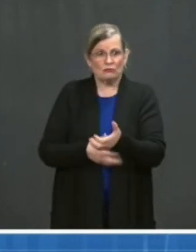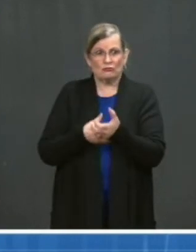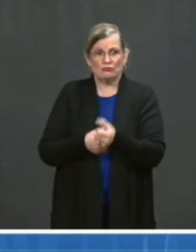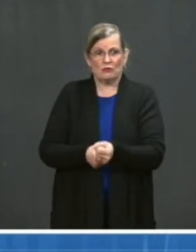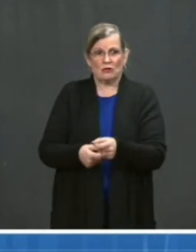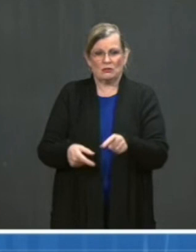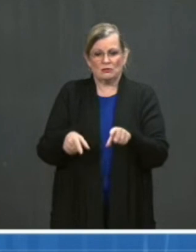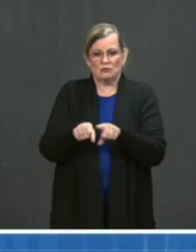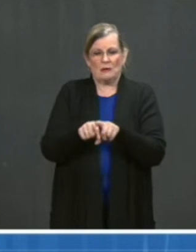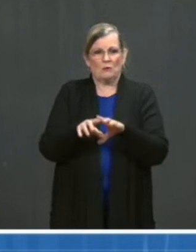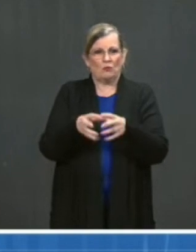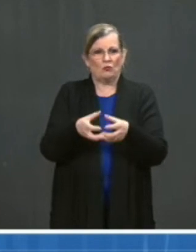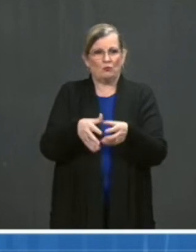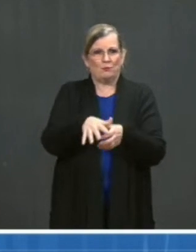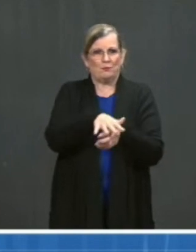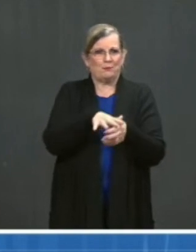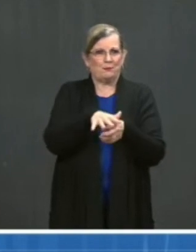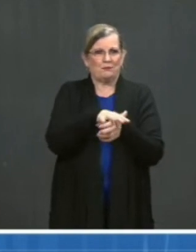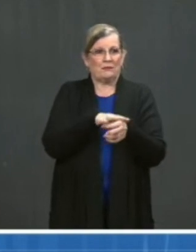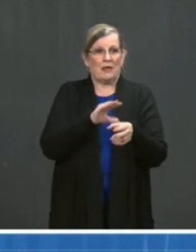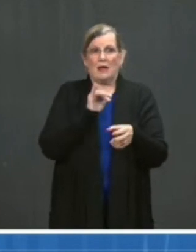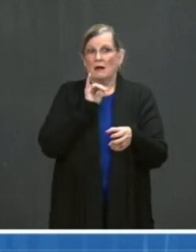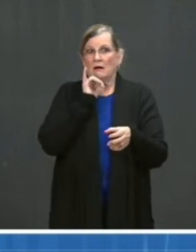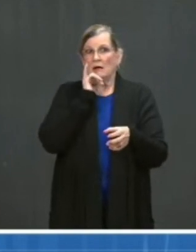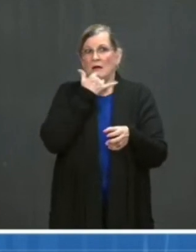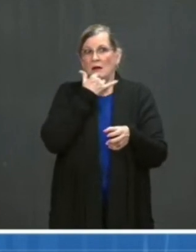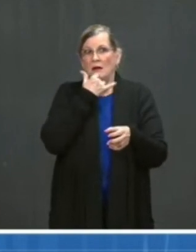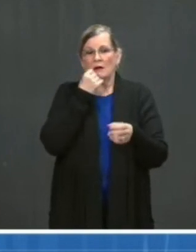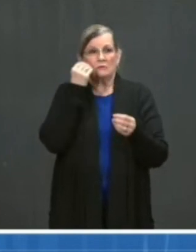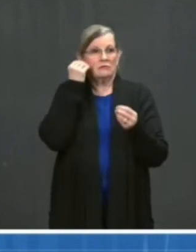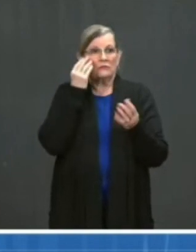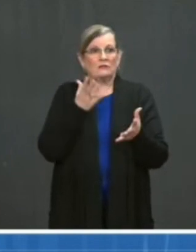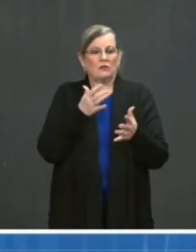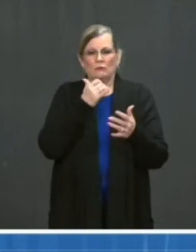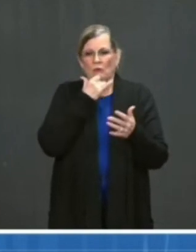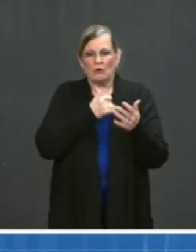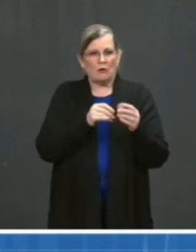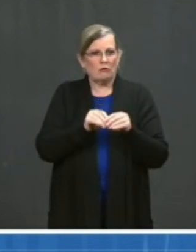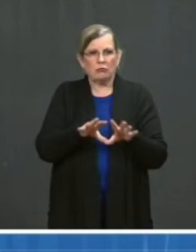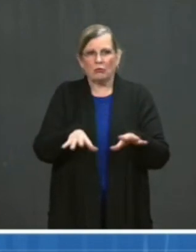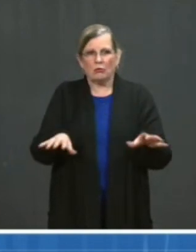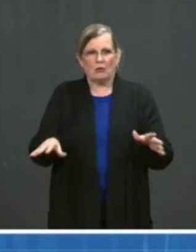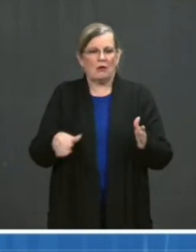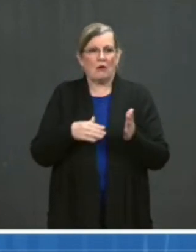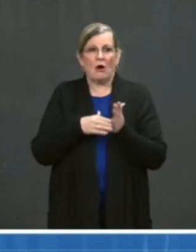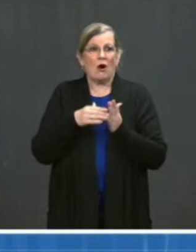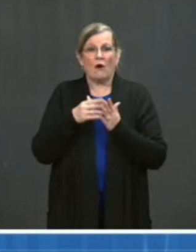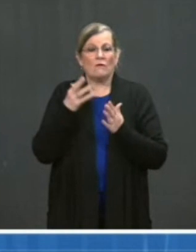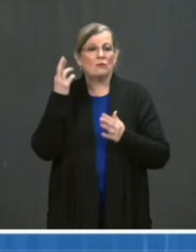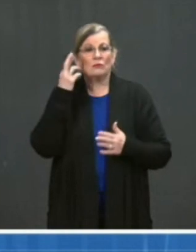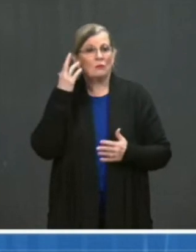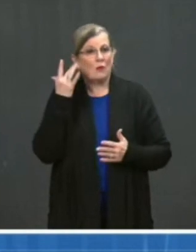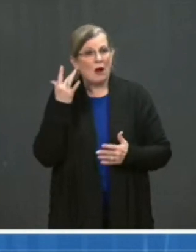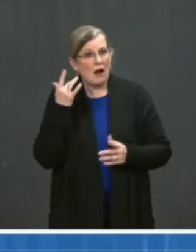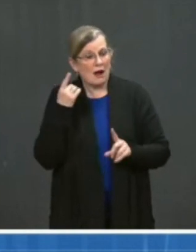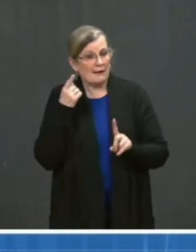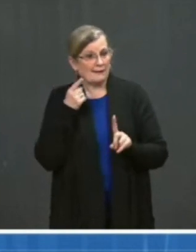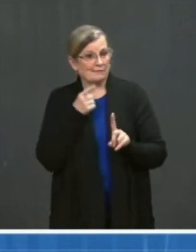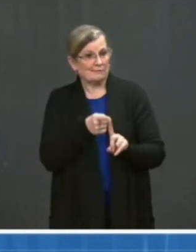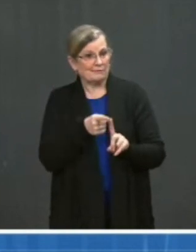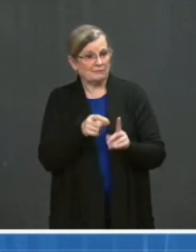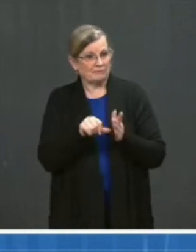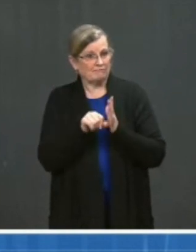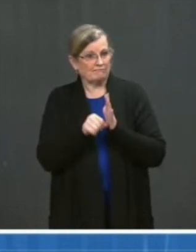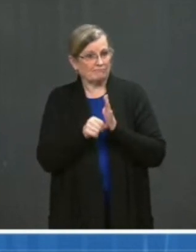also spreads quickly. And that's why these trusted community members are essential for health education and empowerment.